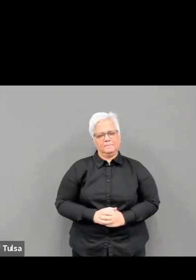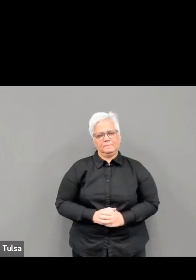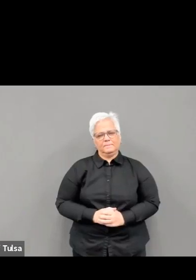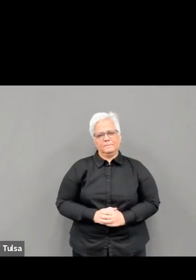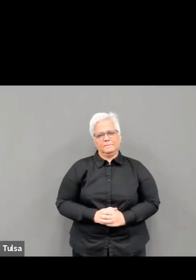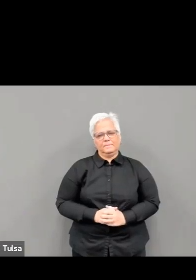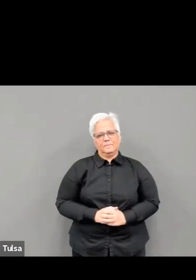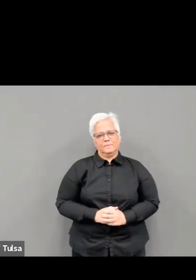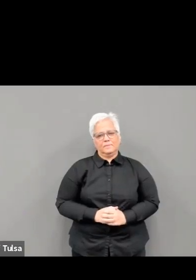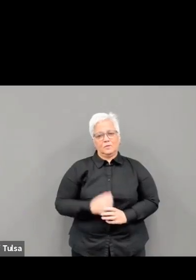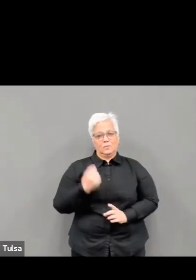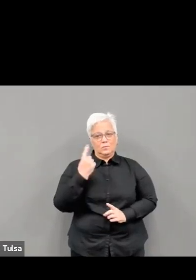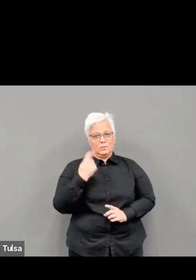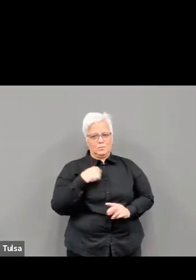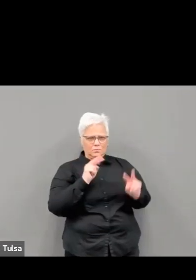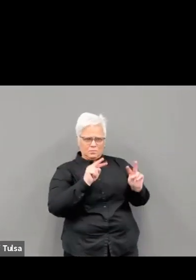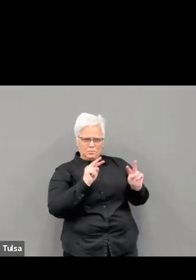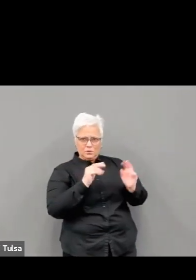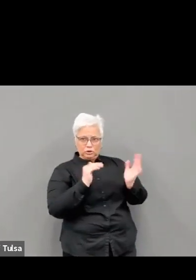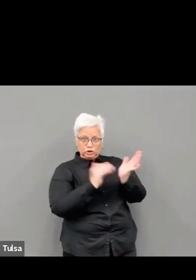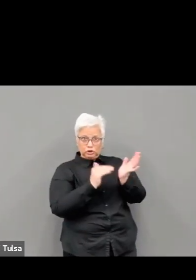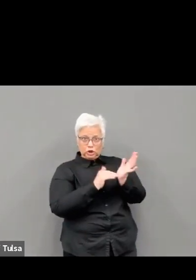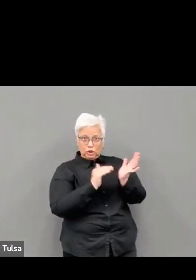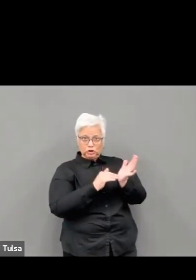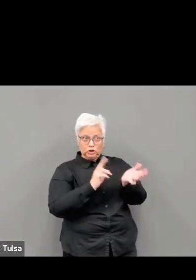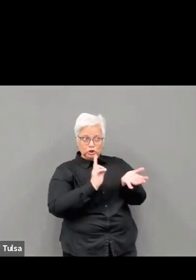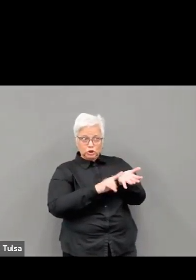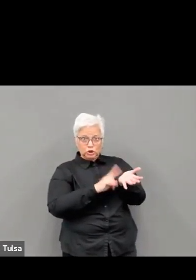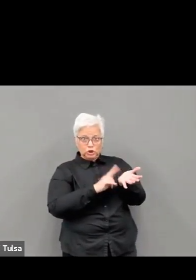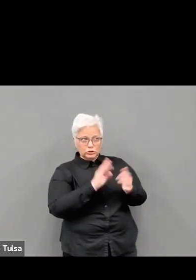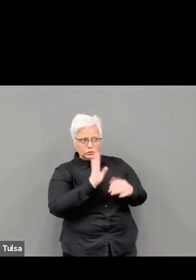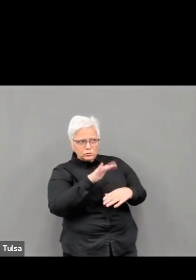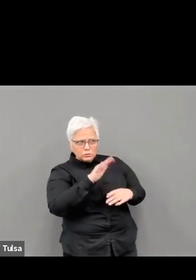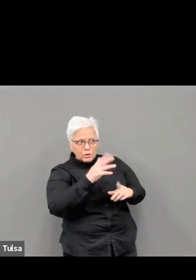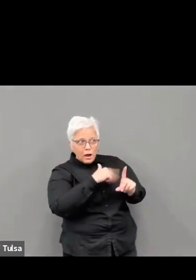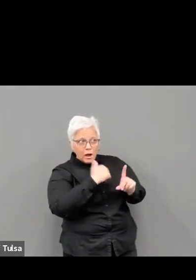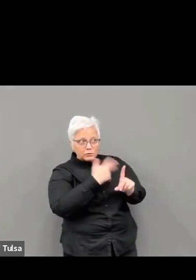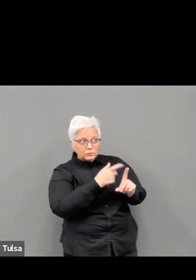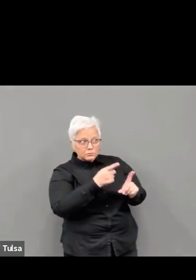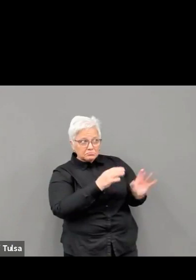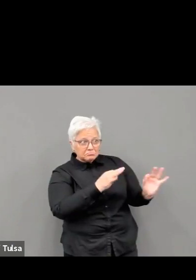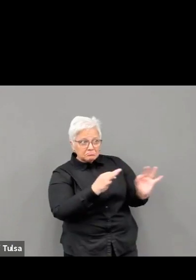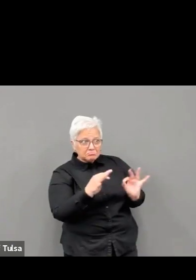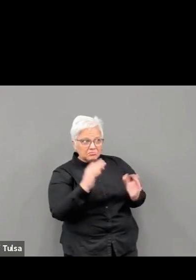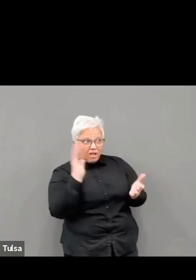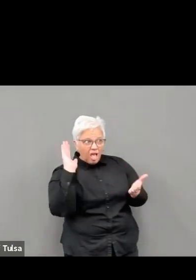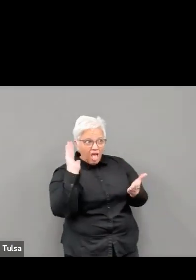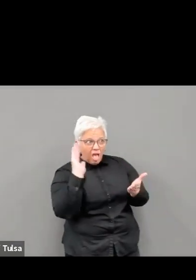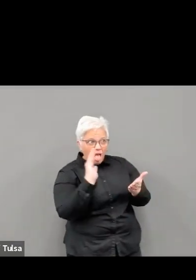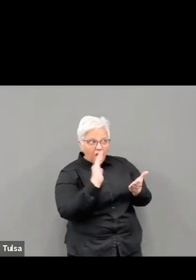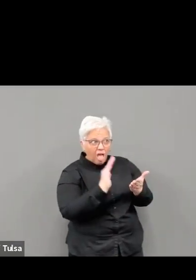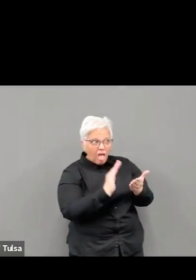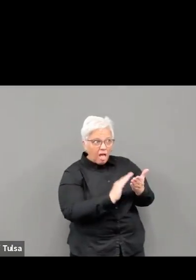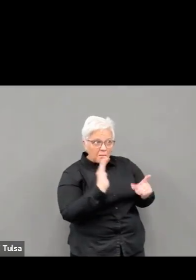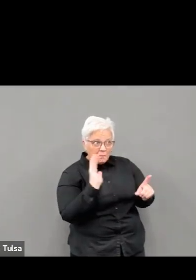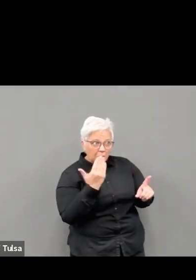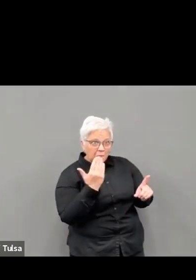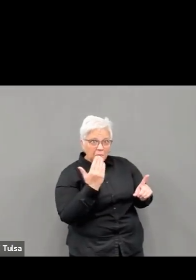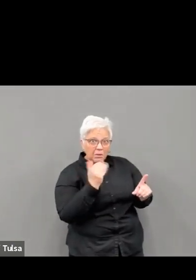that trajectory is moving us towards greater safety and that it continues. And I agree with them.